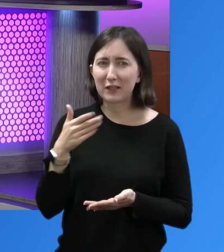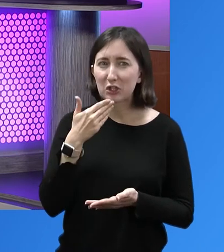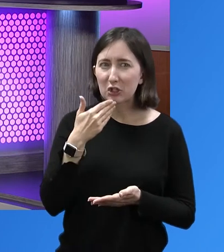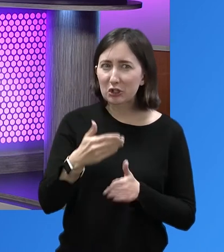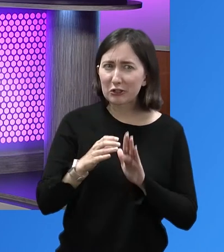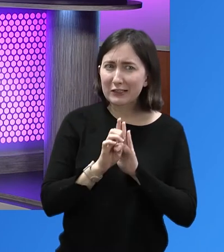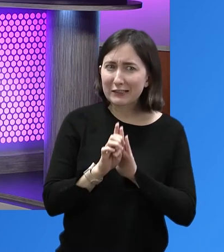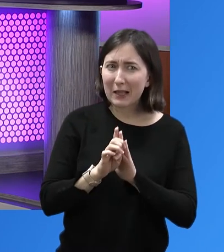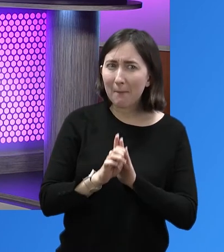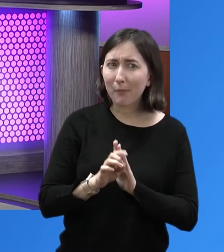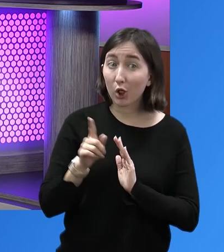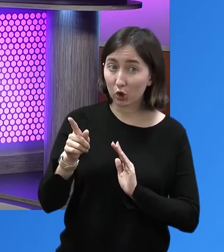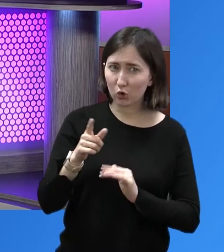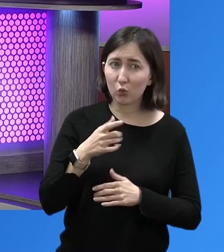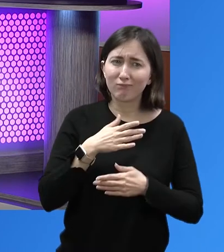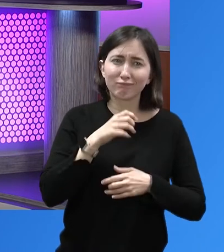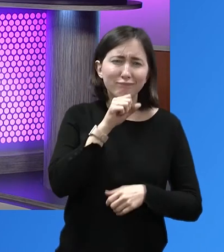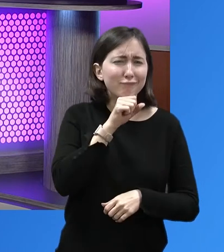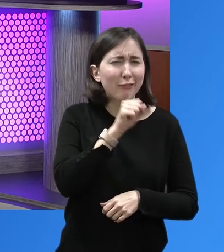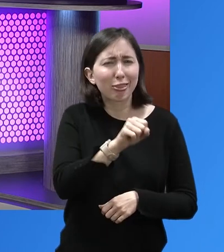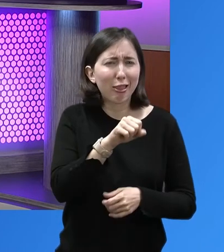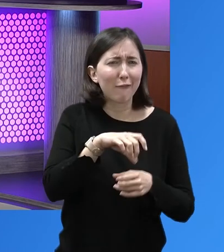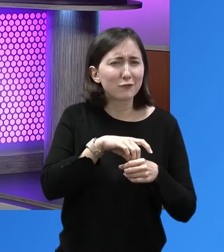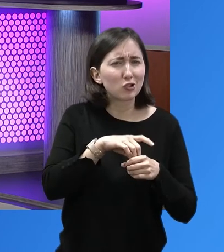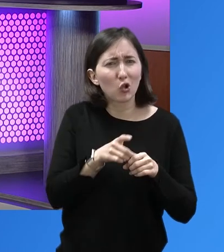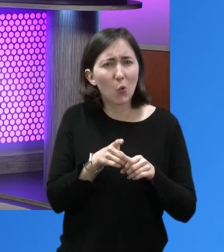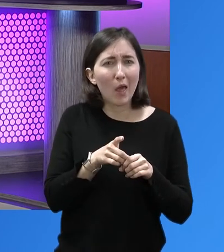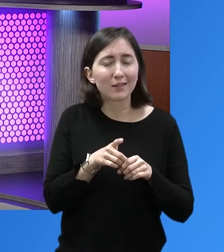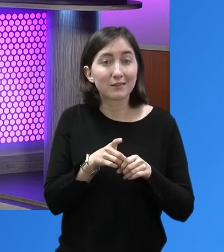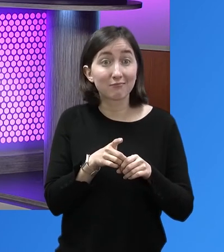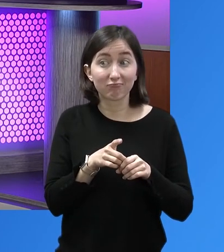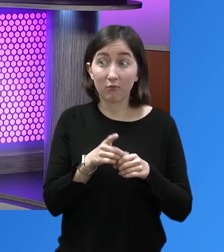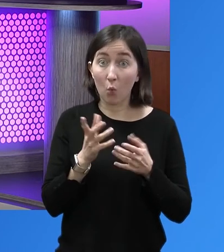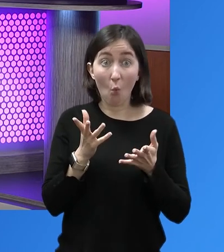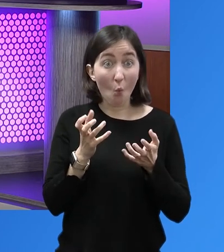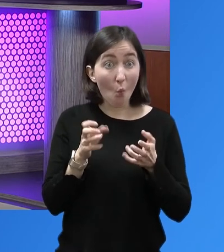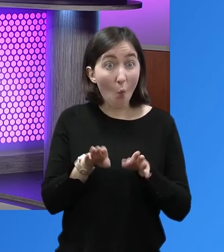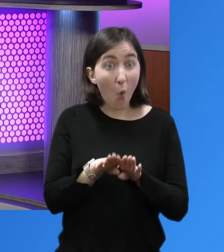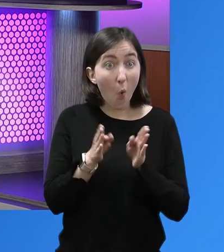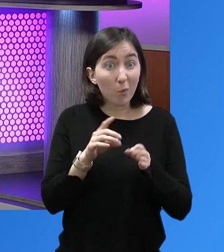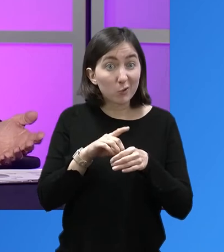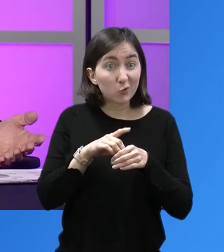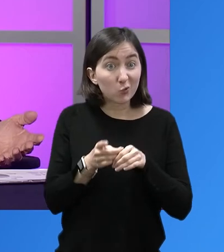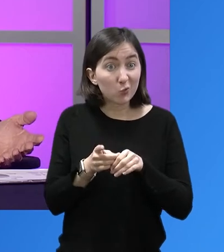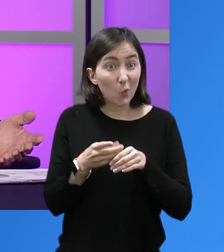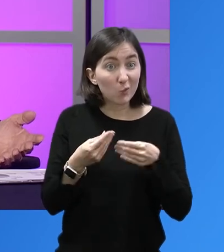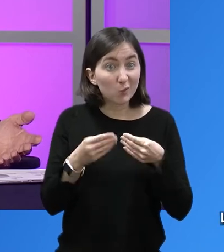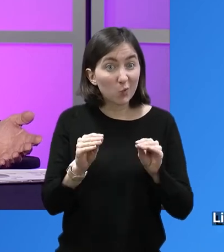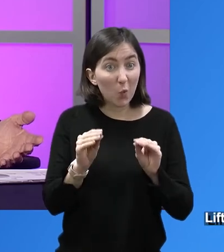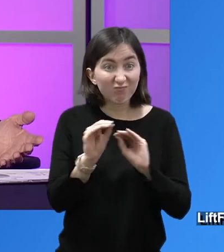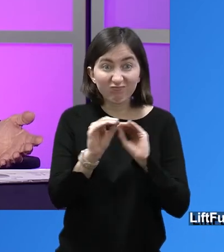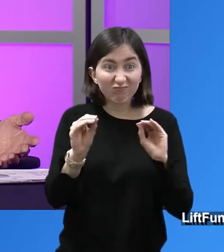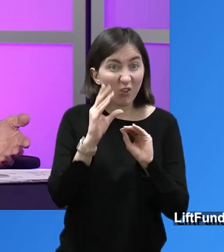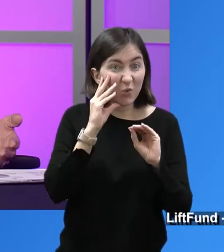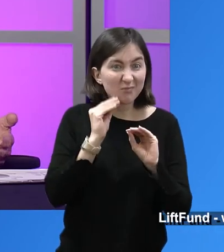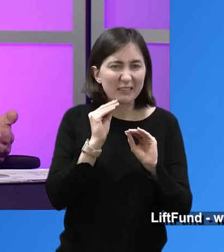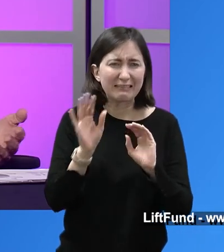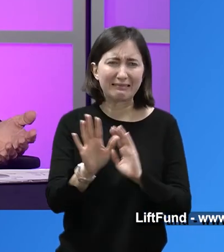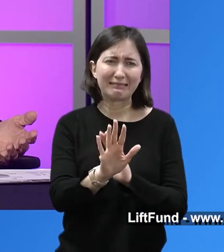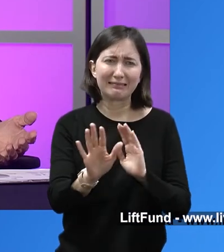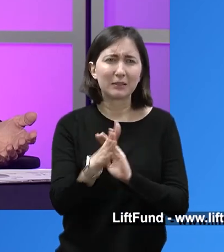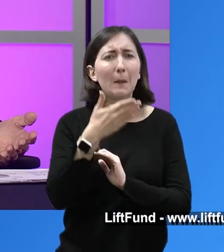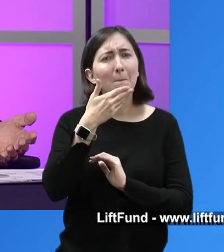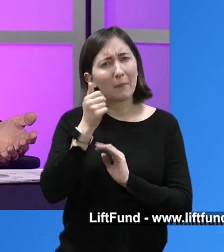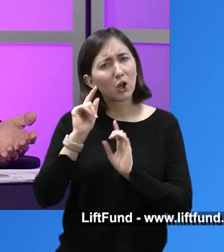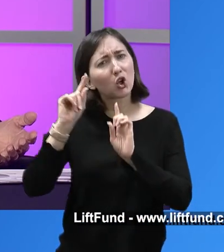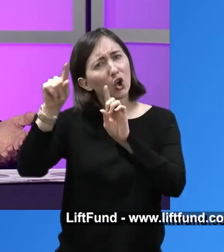I love that example. You love to eat donuts, but you've never actually worked in a donut shop, right? Right. So go work in a donut shop first. You